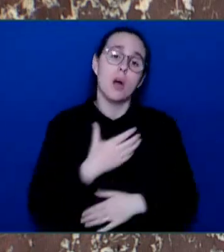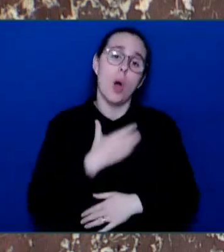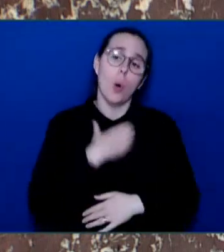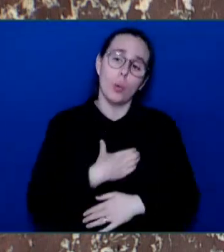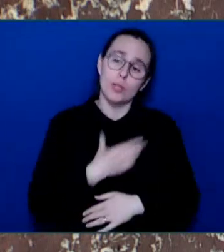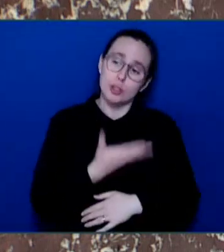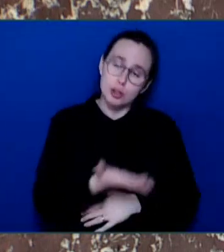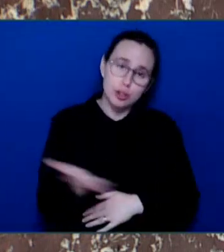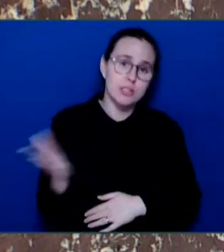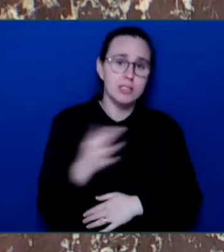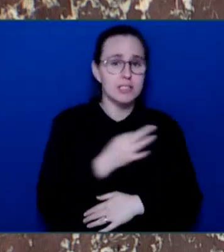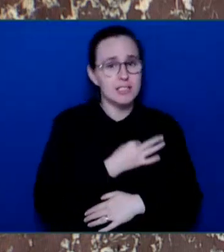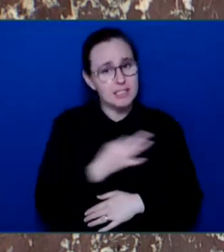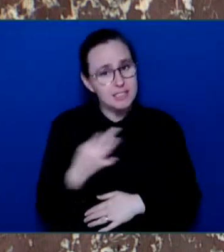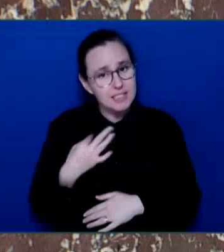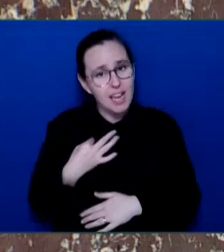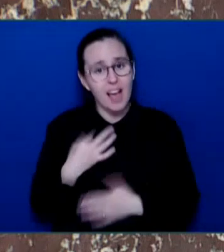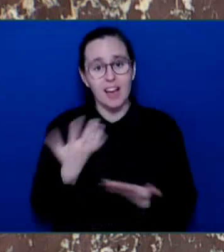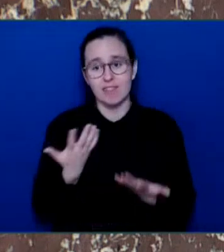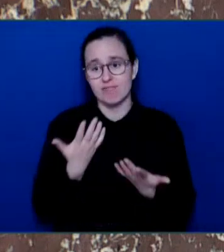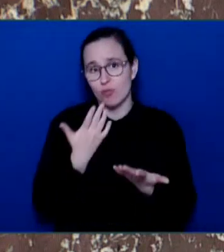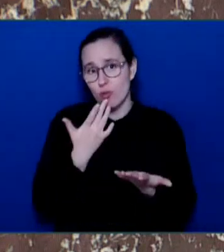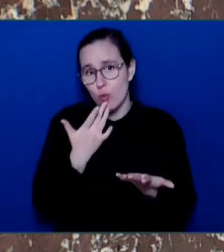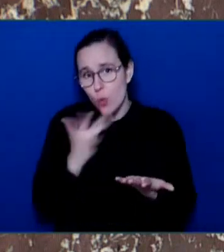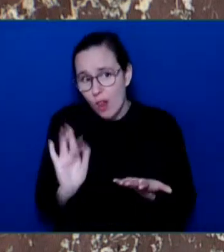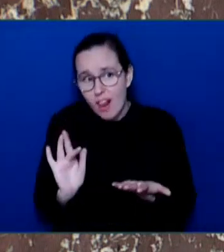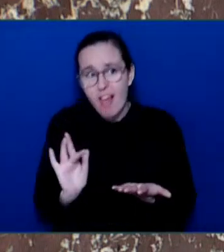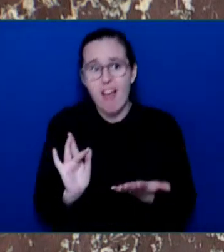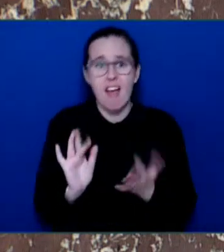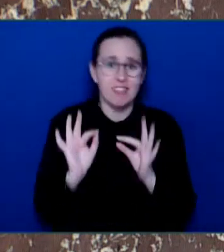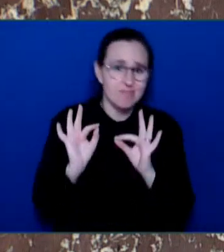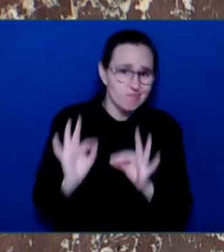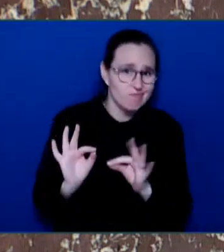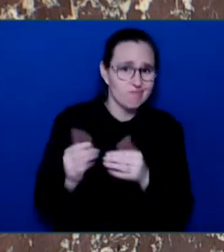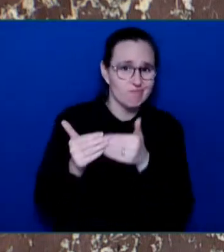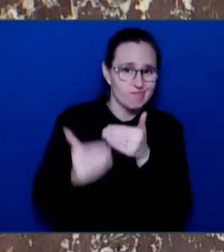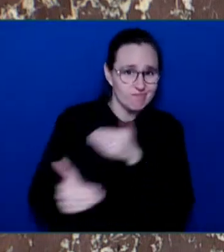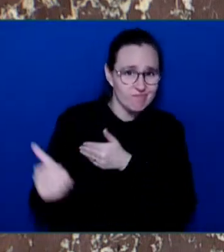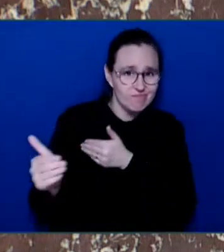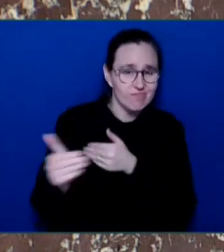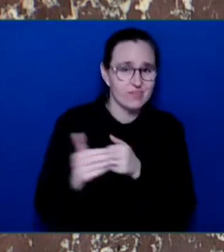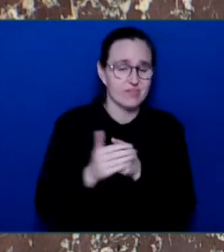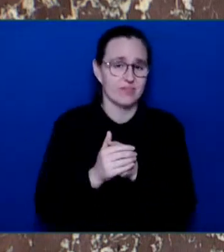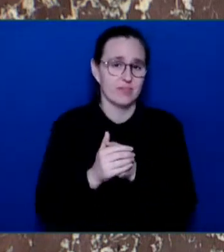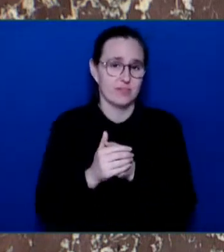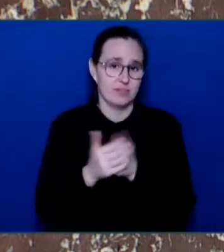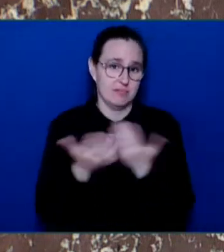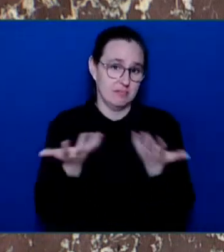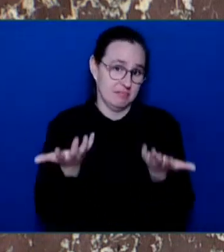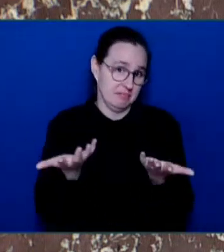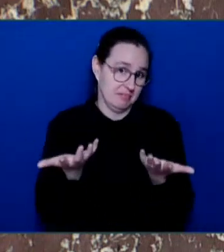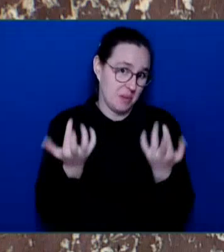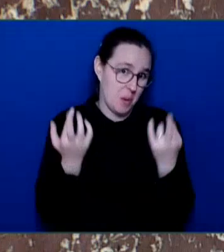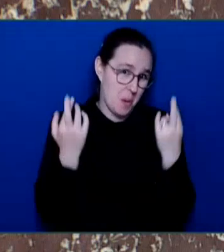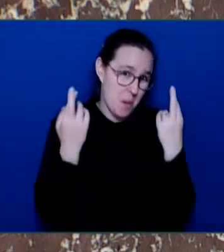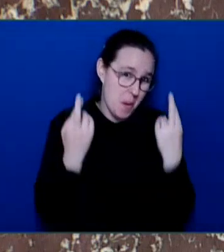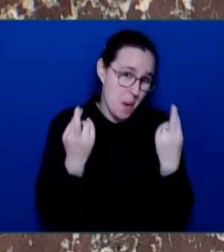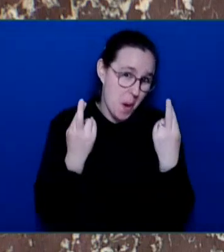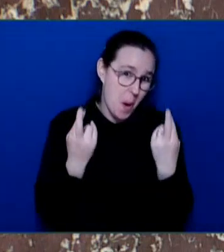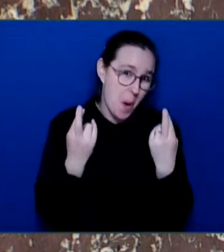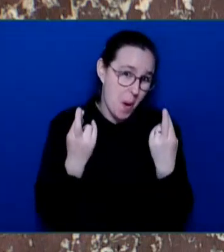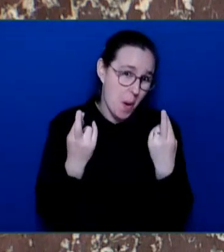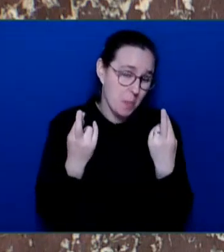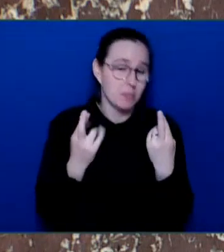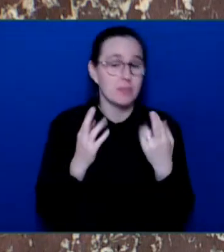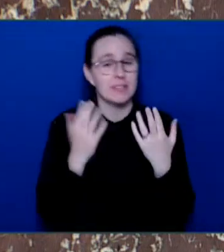sentiment as well. We do hope, although it's a long shot, that we might see print come back in some form sometime in the future, but that's